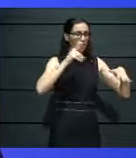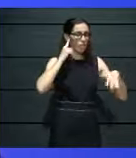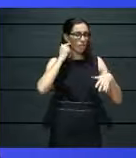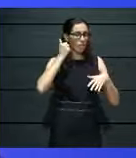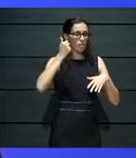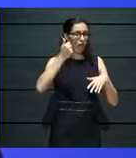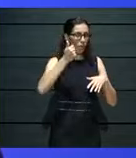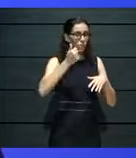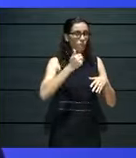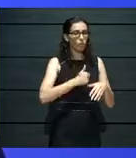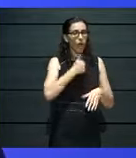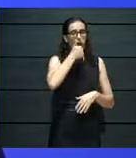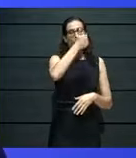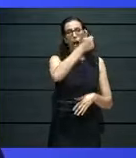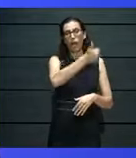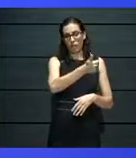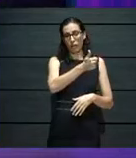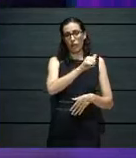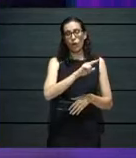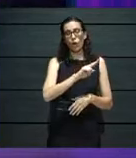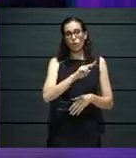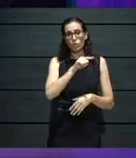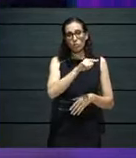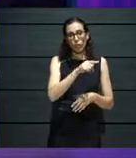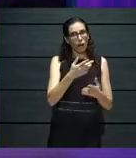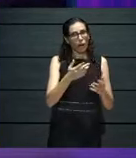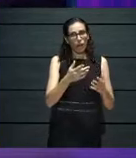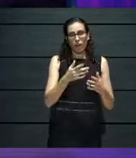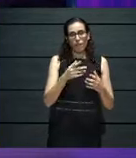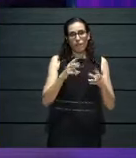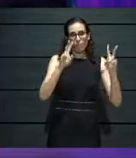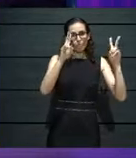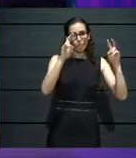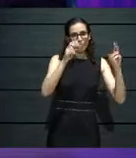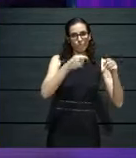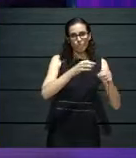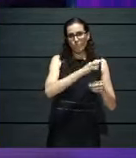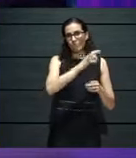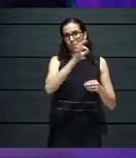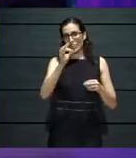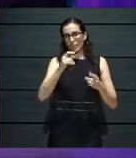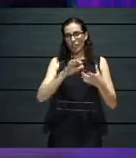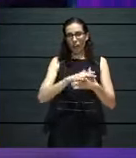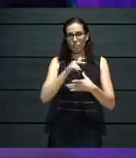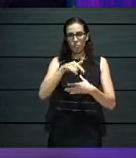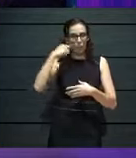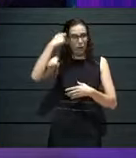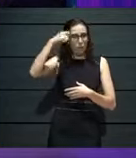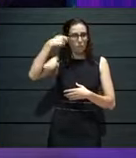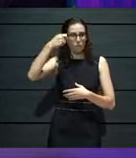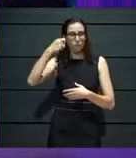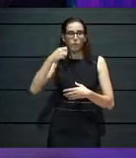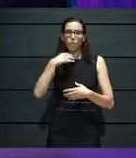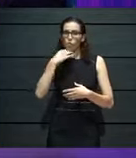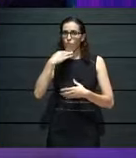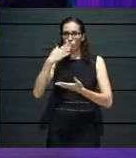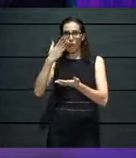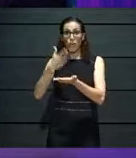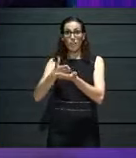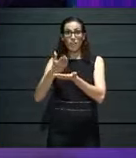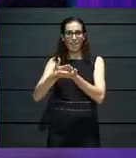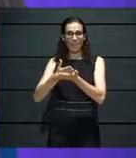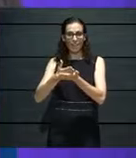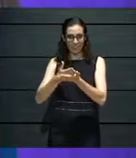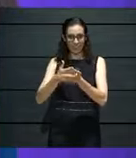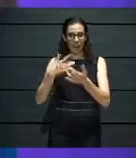audio, which is a sphere which nowadays with all this, you know, like virtual reality experiences could come in really, really